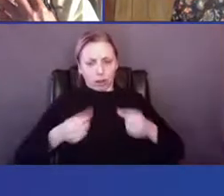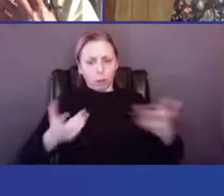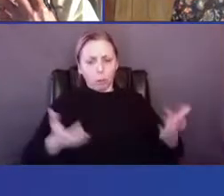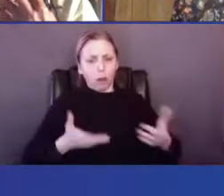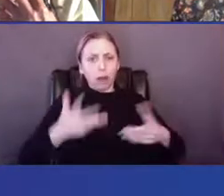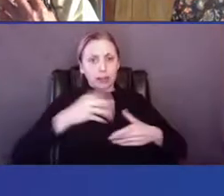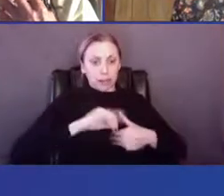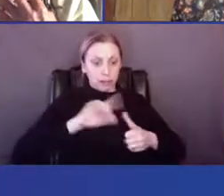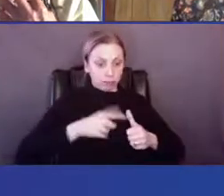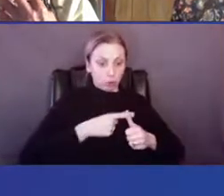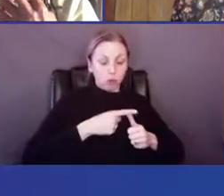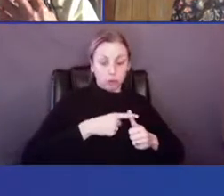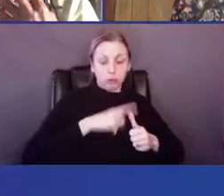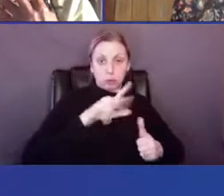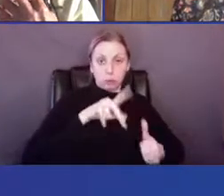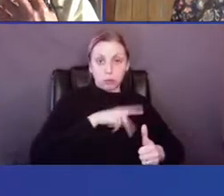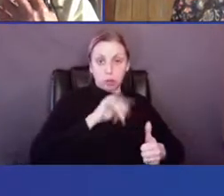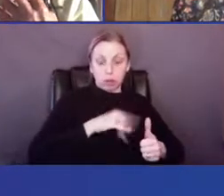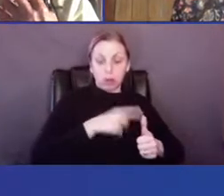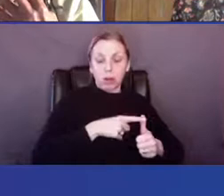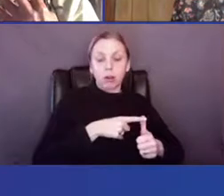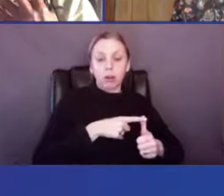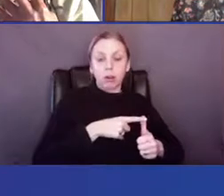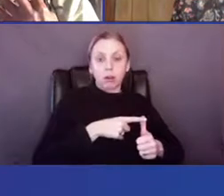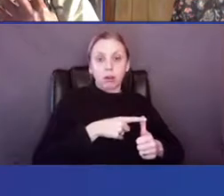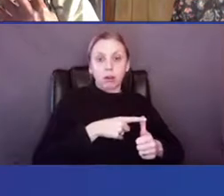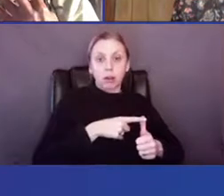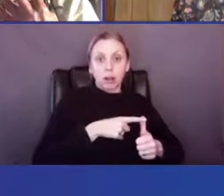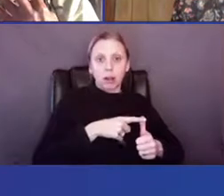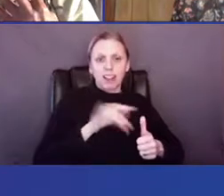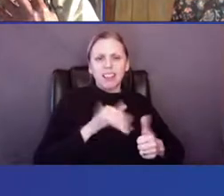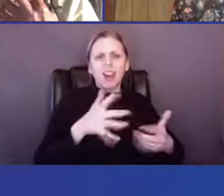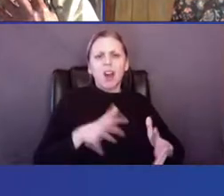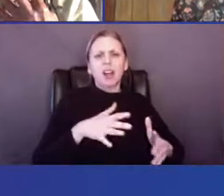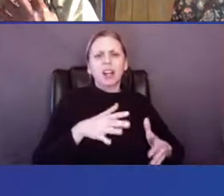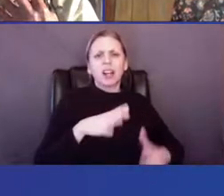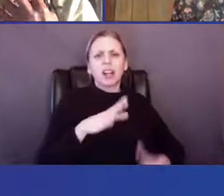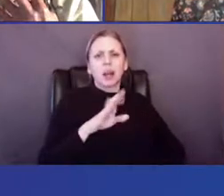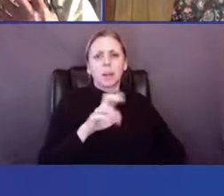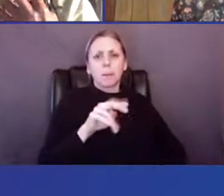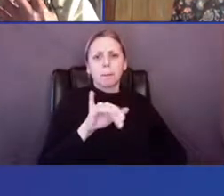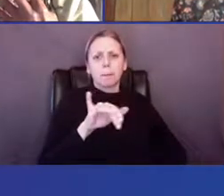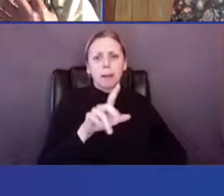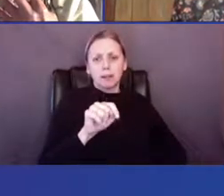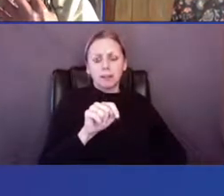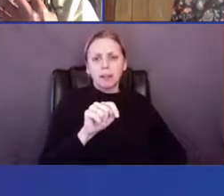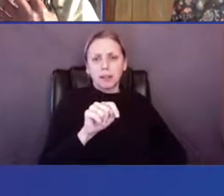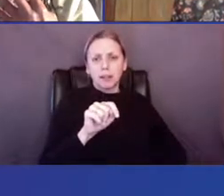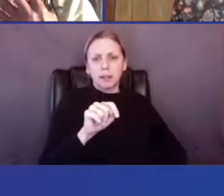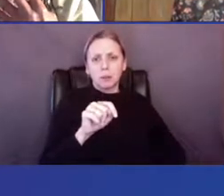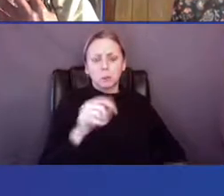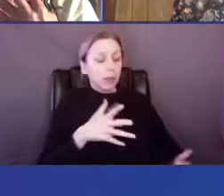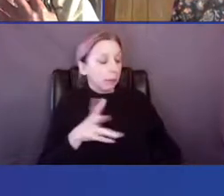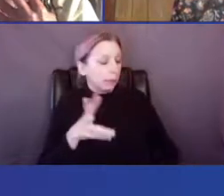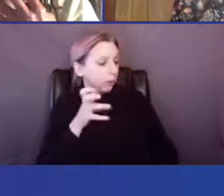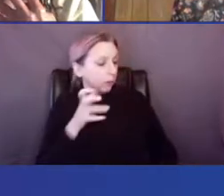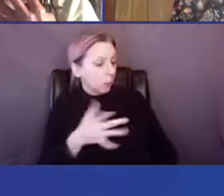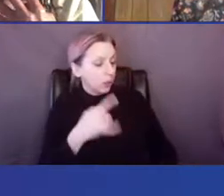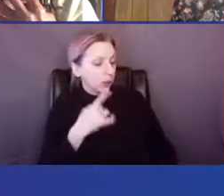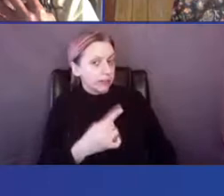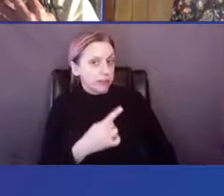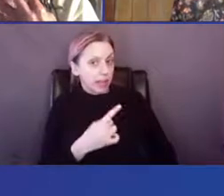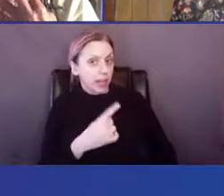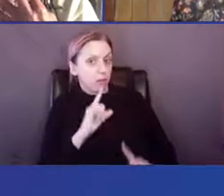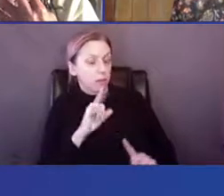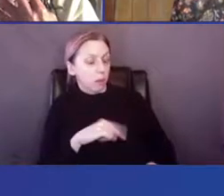Um, even in a way, uh, Benedict, if it's all right, if I can, when I'm hearing what you're saying and kind of